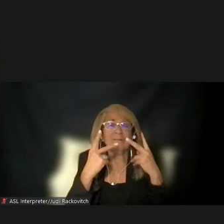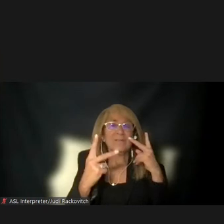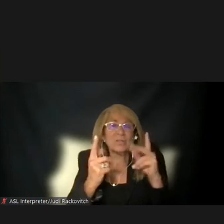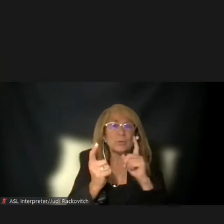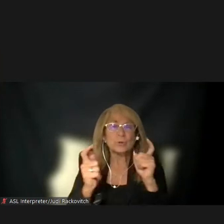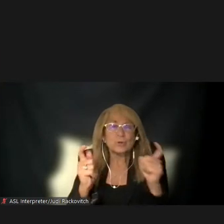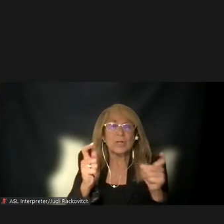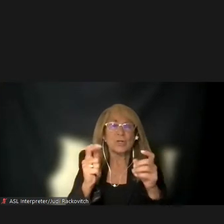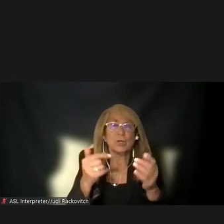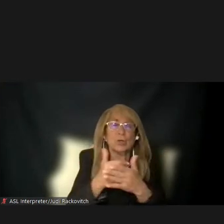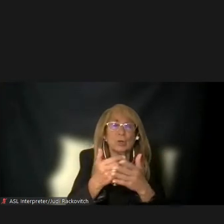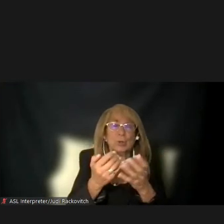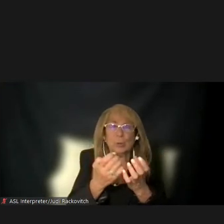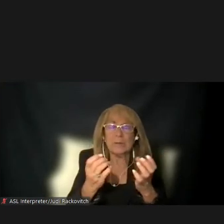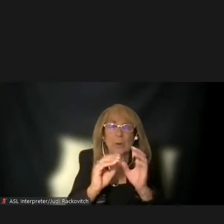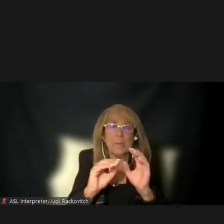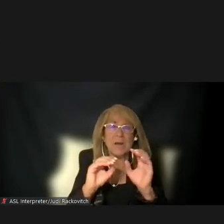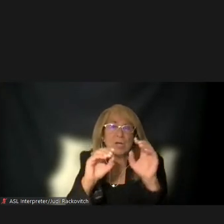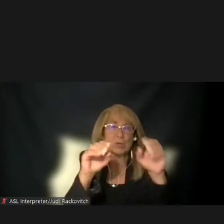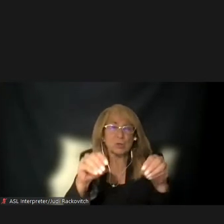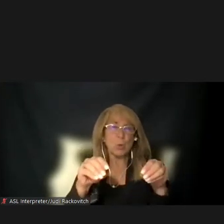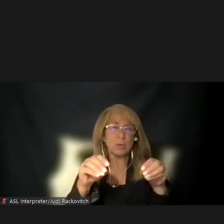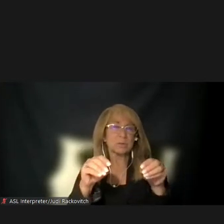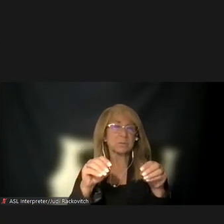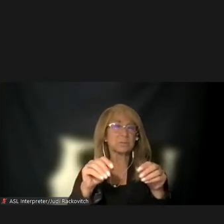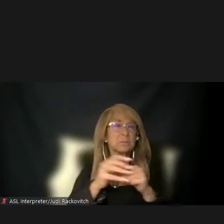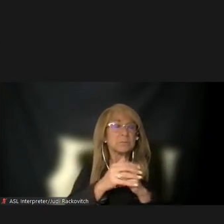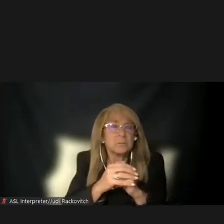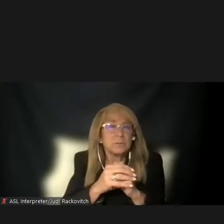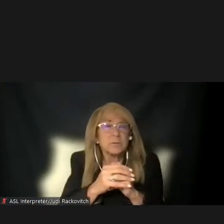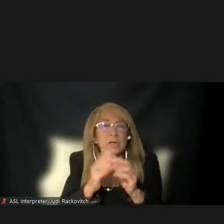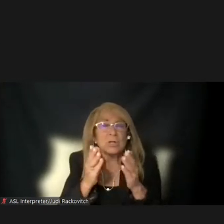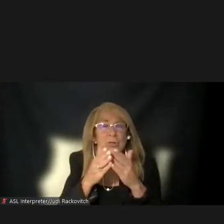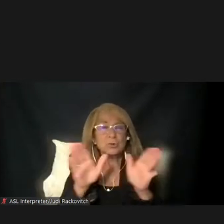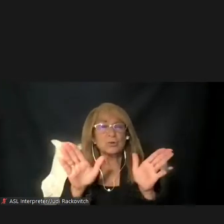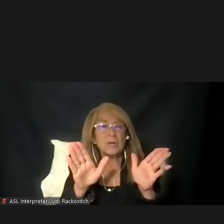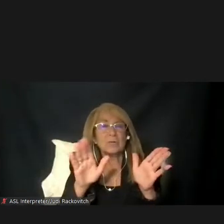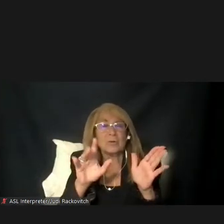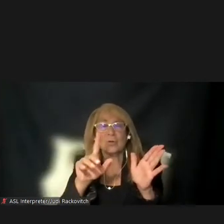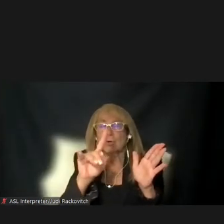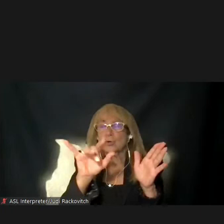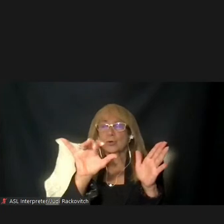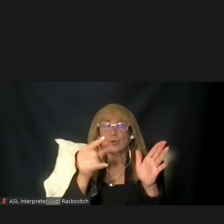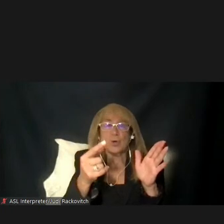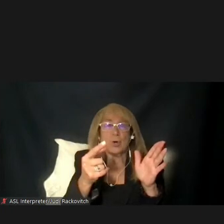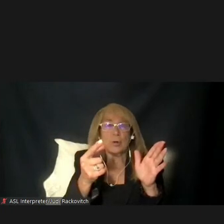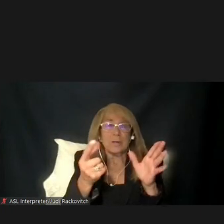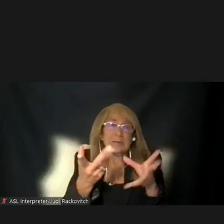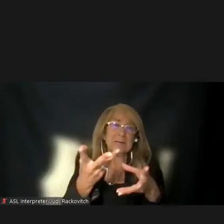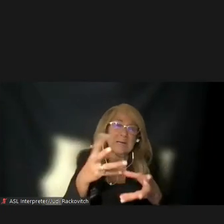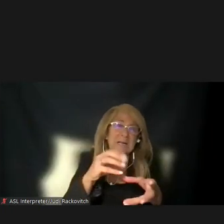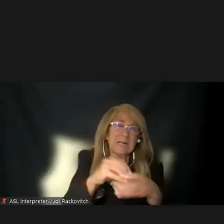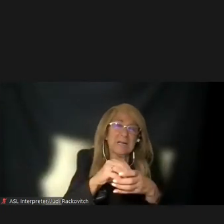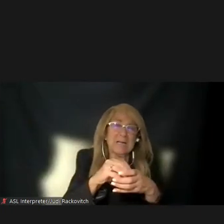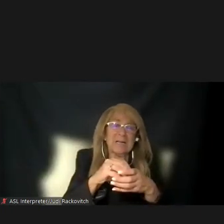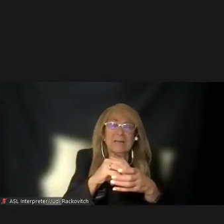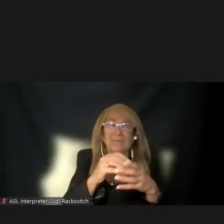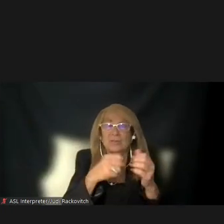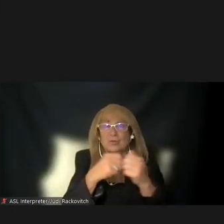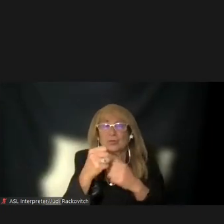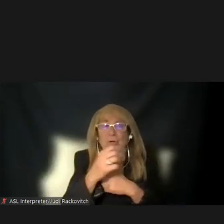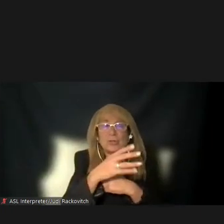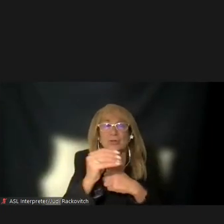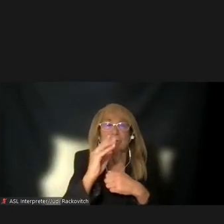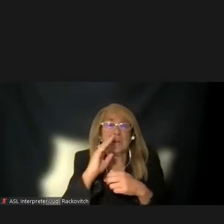equipment will be installed could also take place. In general, the tolling infrastructure and equipment will appear like other existing streetlight poles and